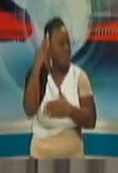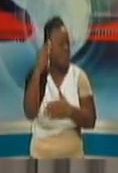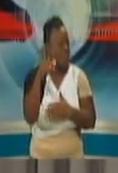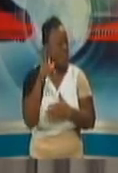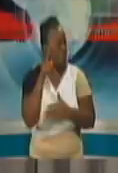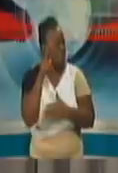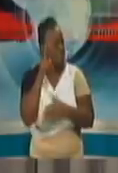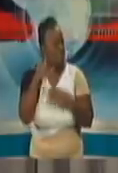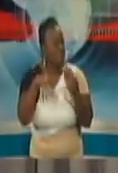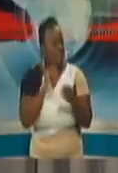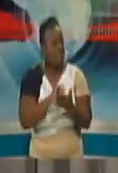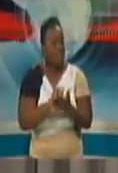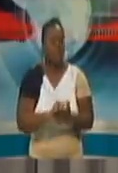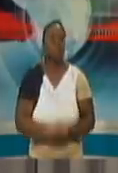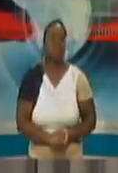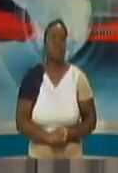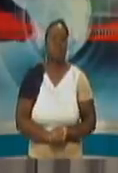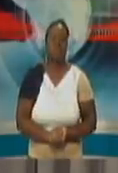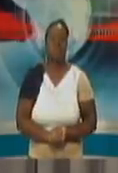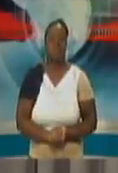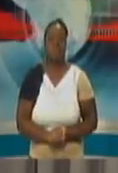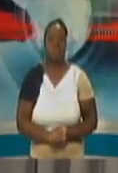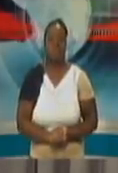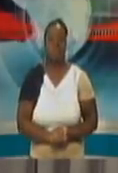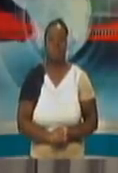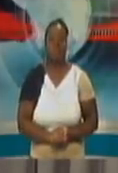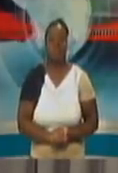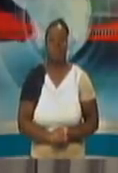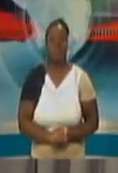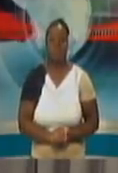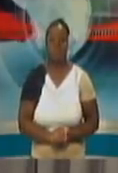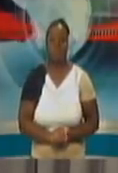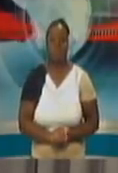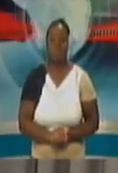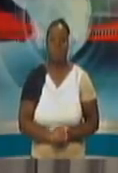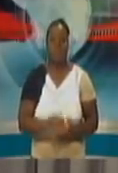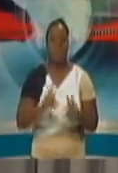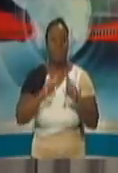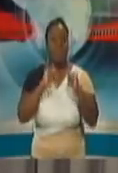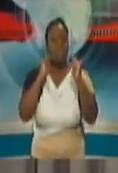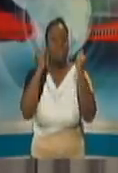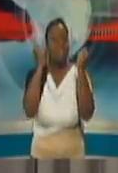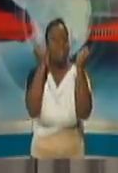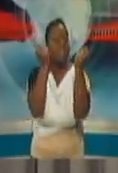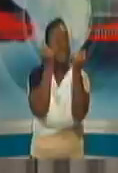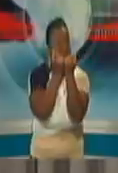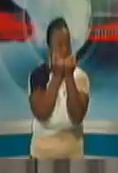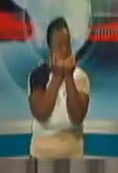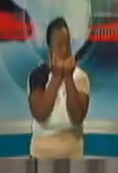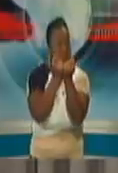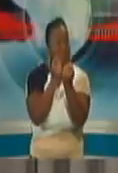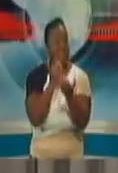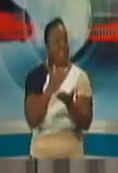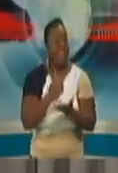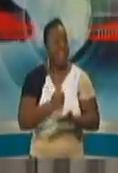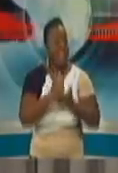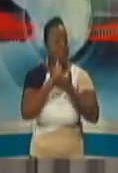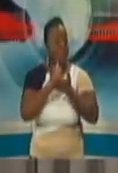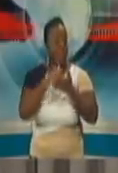And especially through the recovery, team as well, there's definite focus on the doing business,